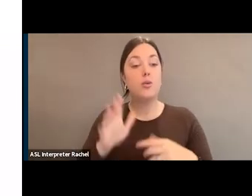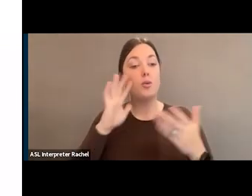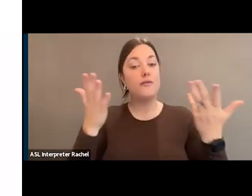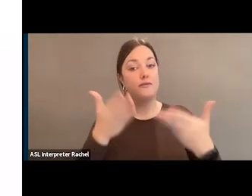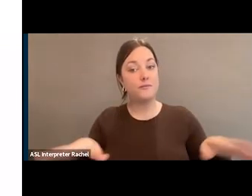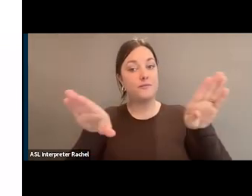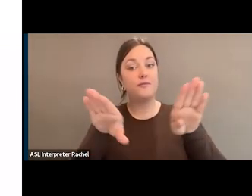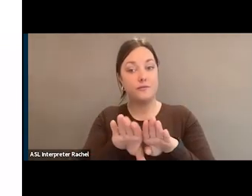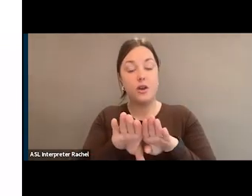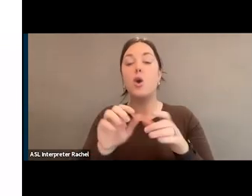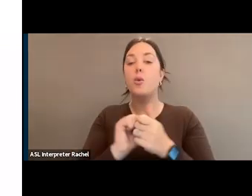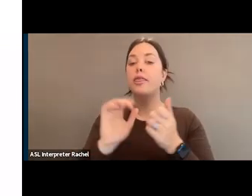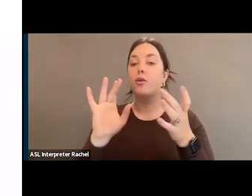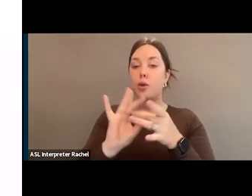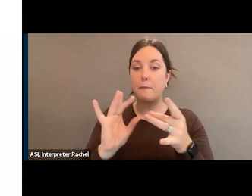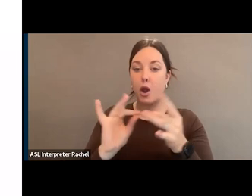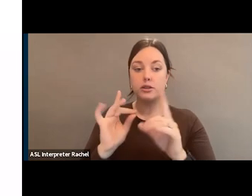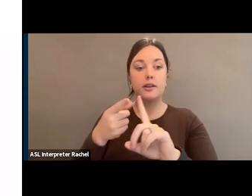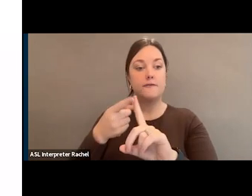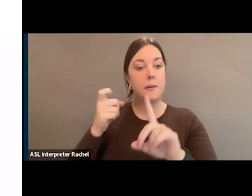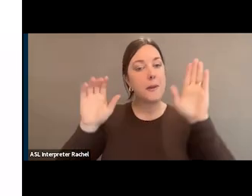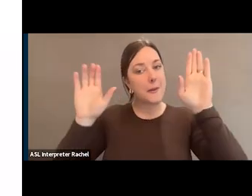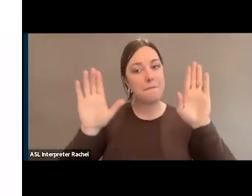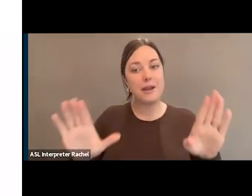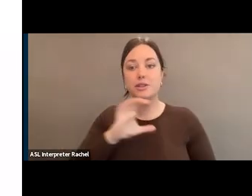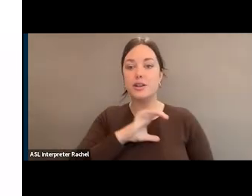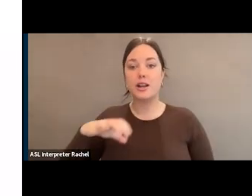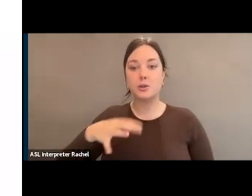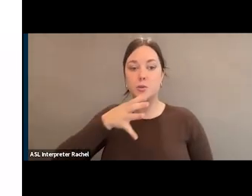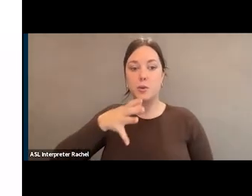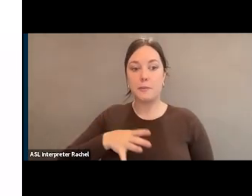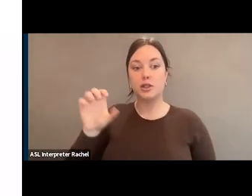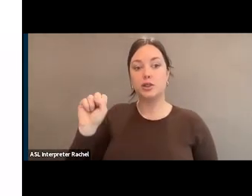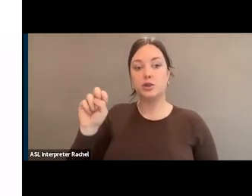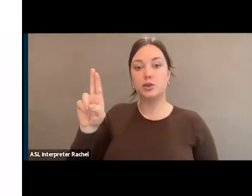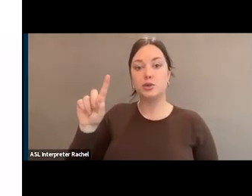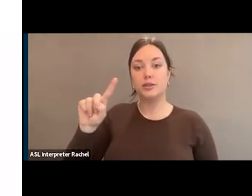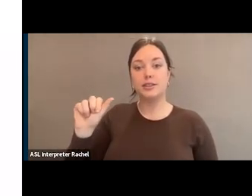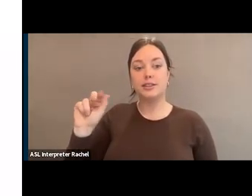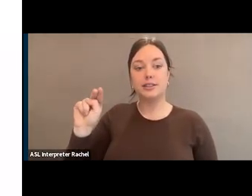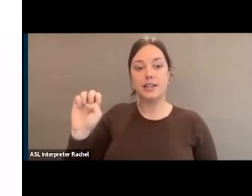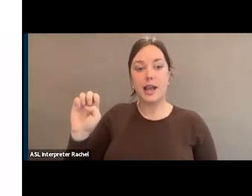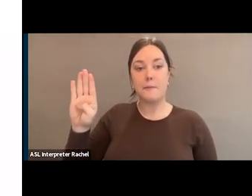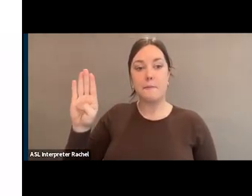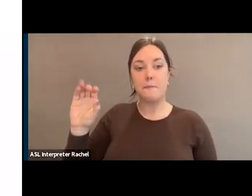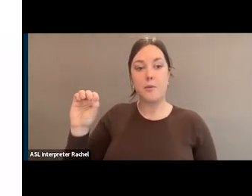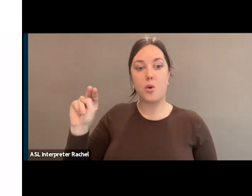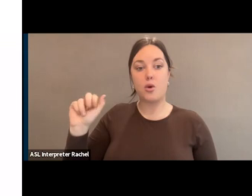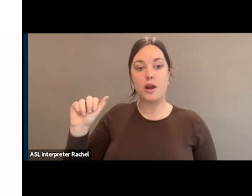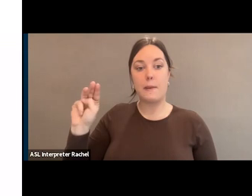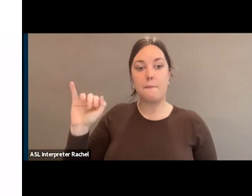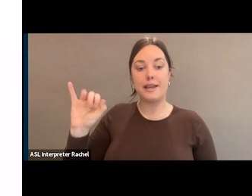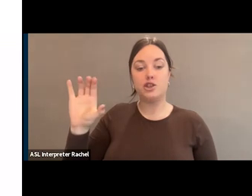with remarks by the amazing Congresswoman Suzanne Bonamici of Oregon, representing the Portland,